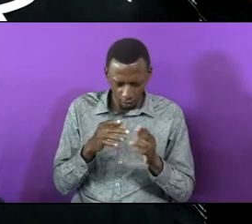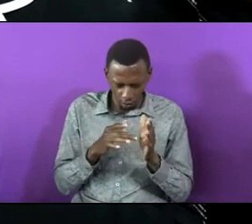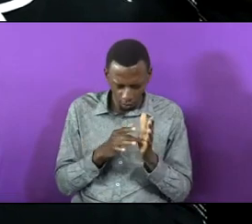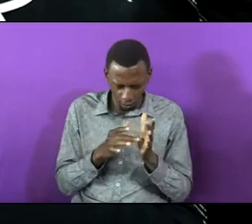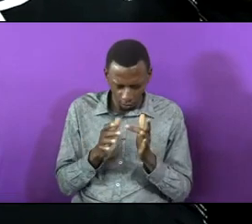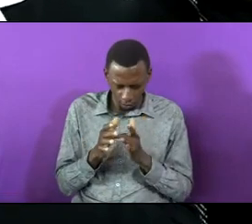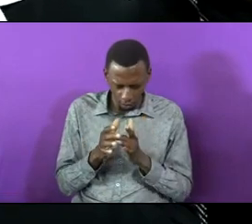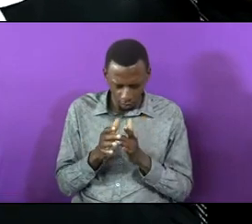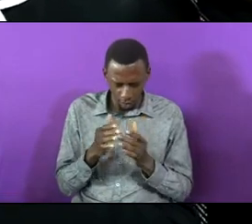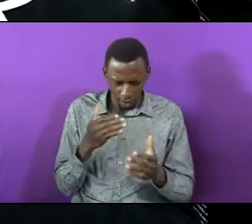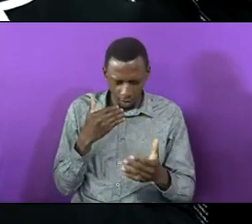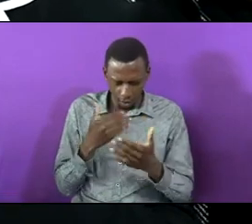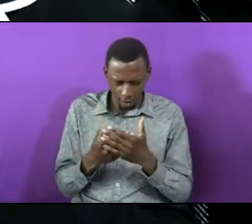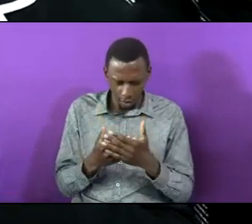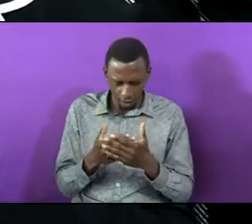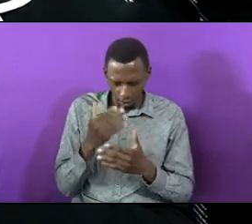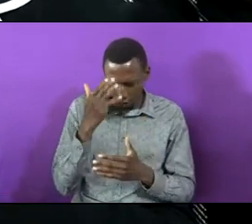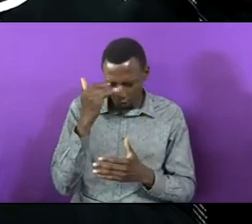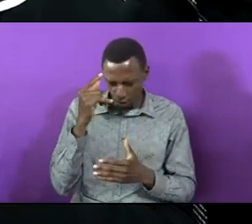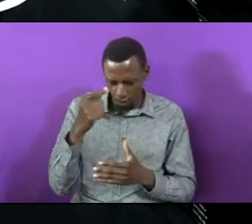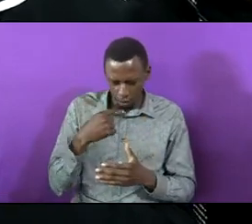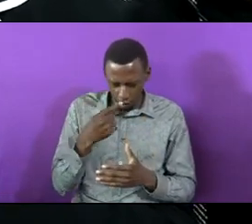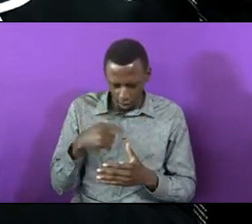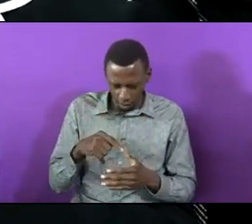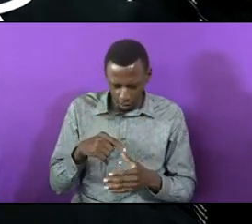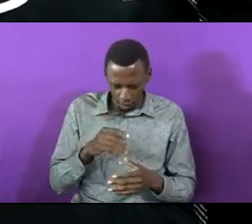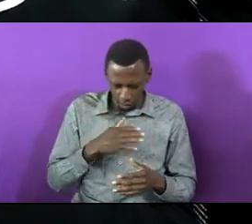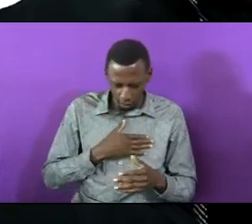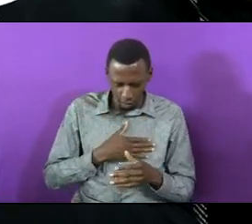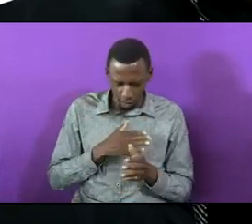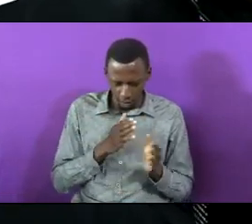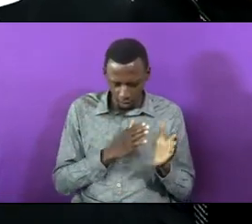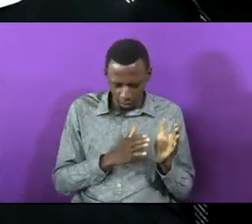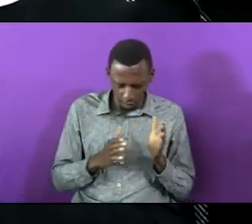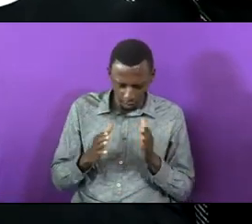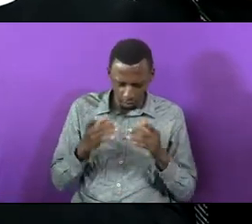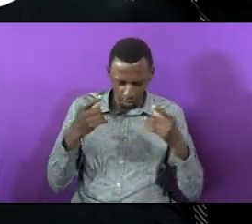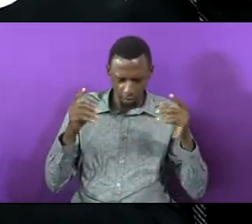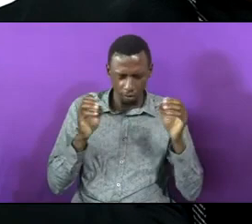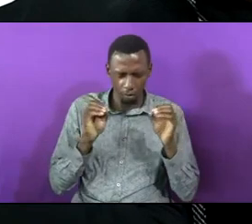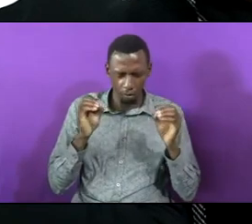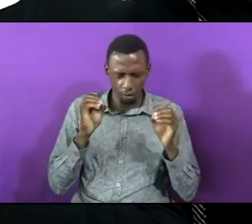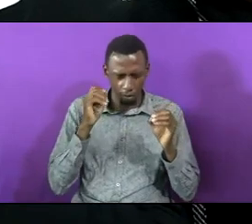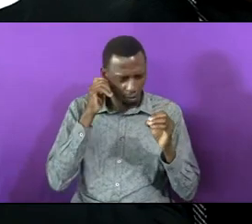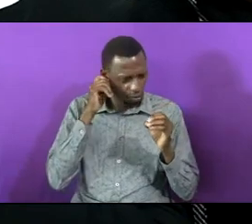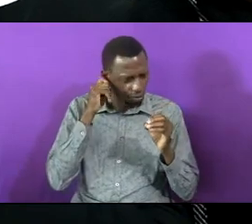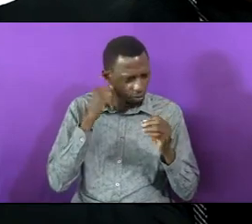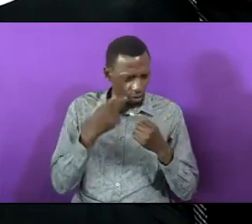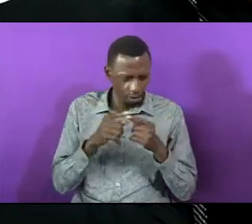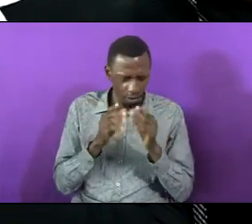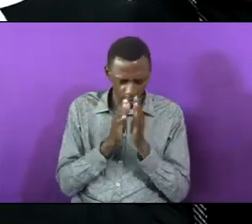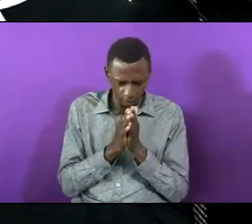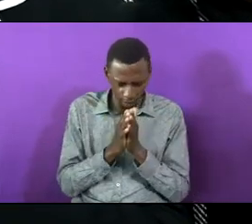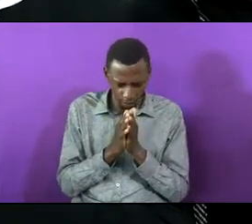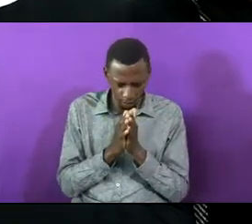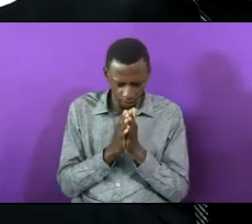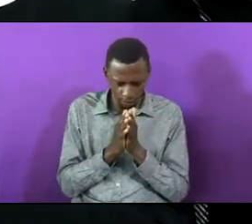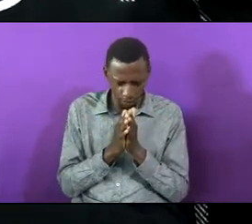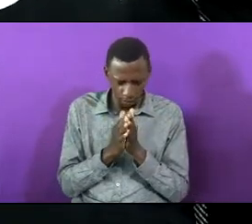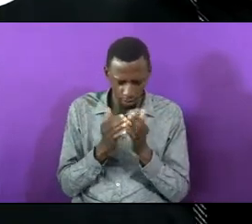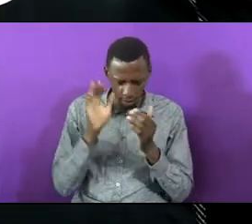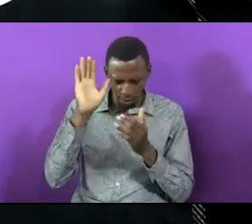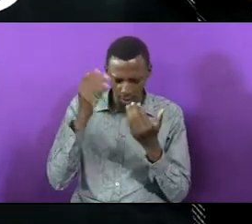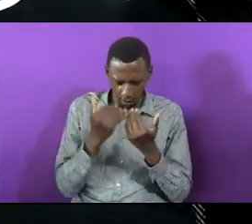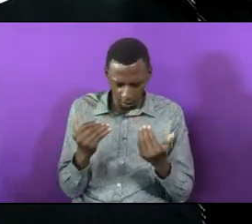thank you that you have told us that our plans will not succeed but the prayer the children have offered prayers individually may you hear those